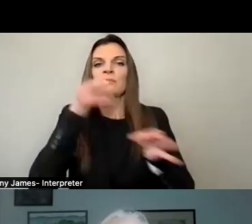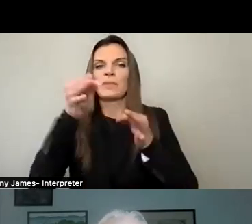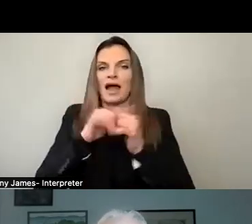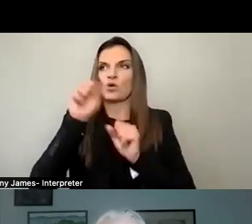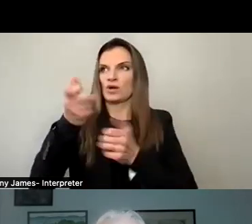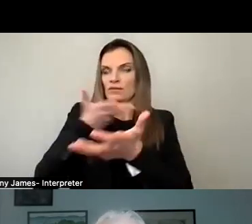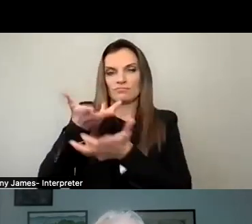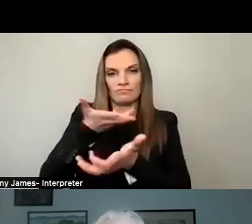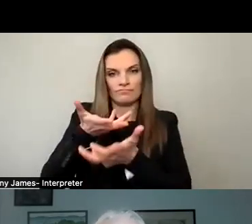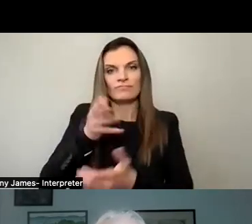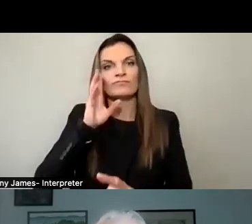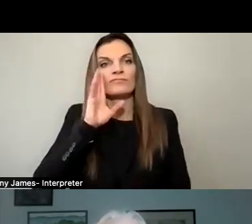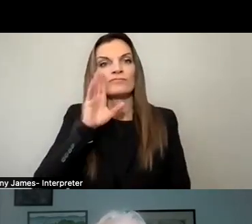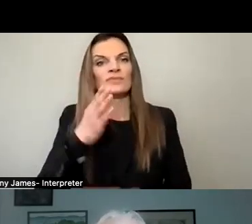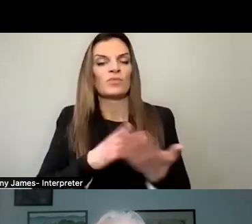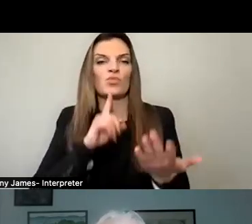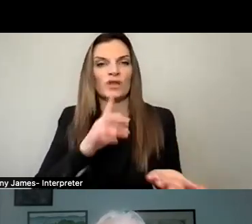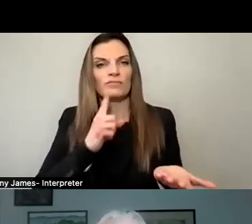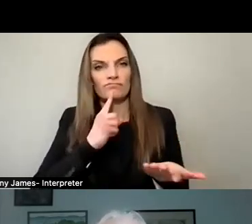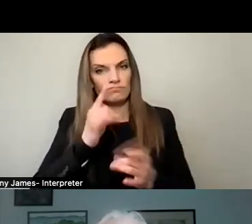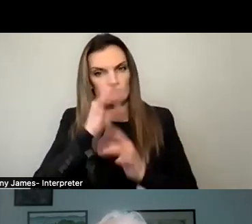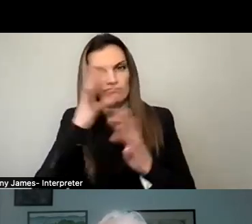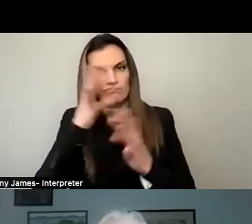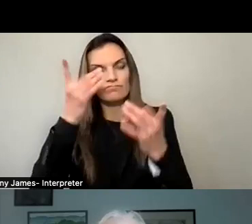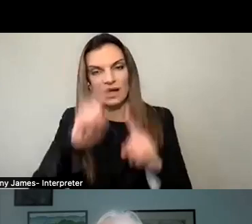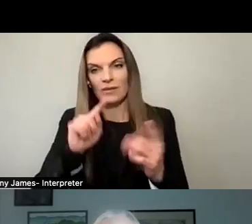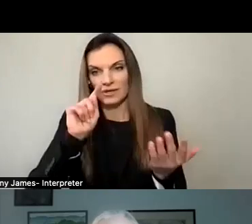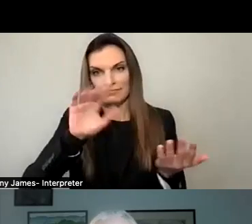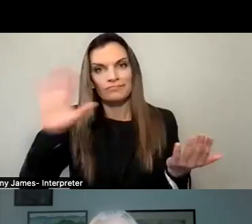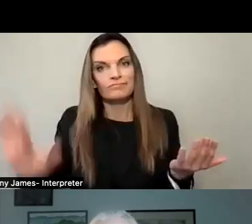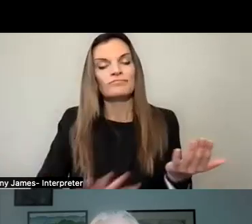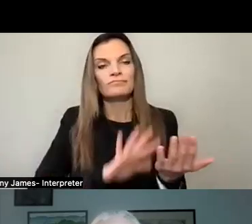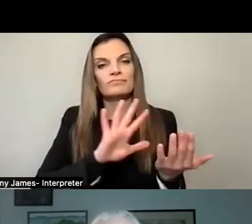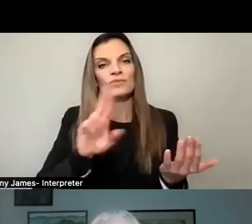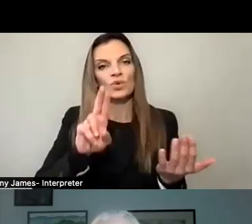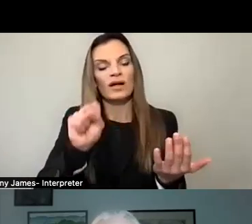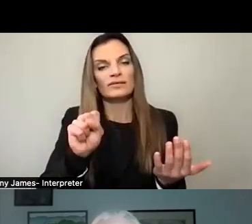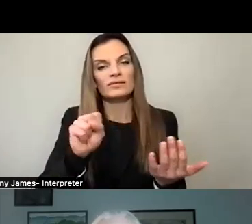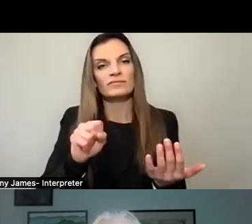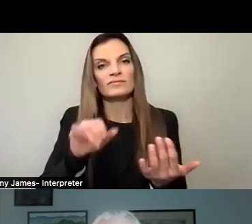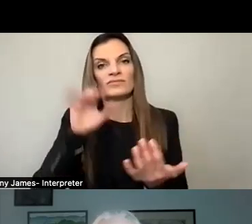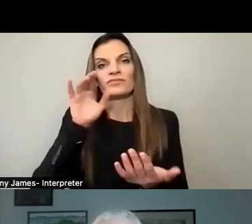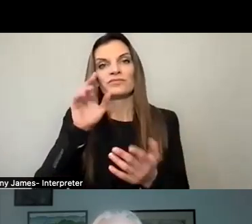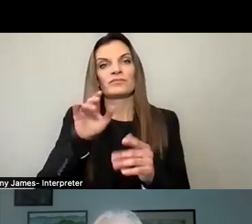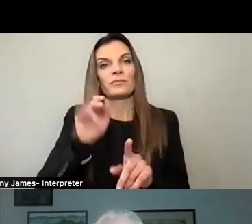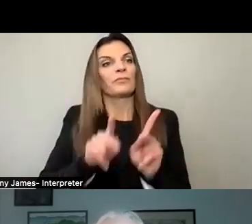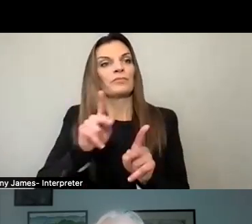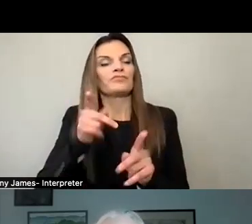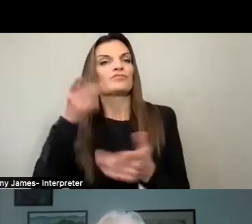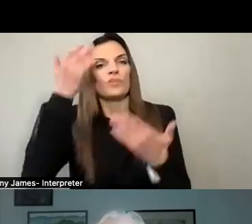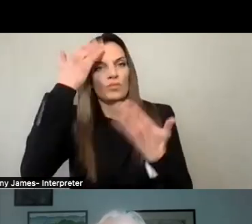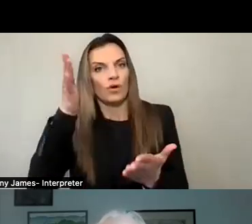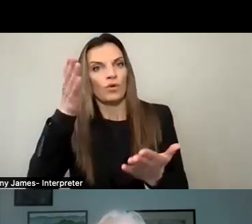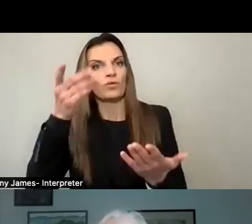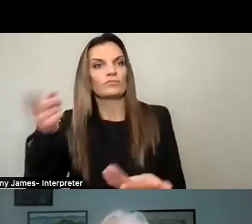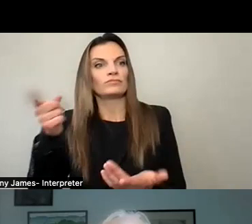I know there's been some really tragic circumstances around the country where those kind of measures are not put in place